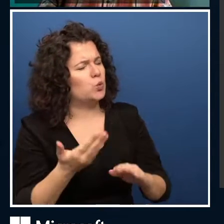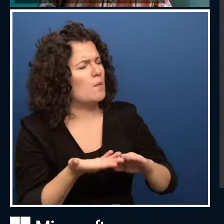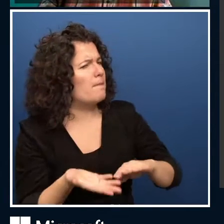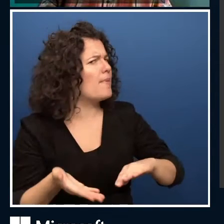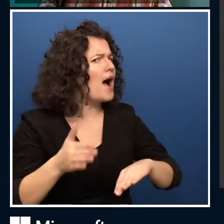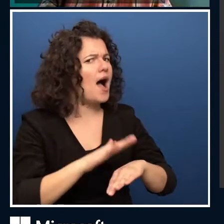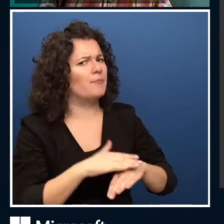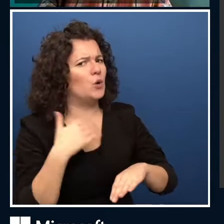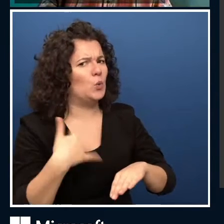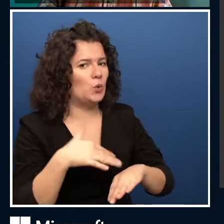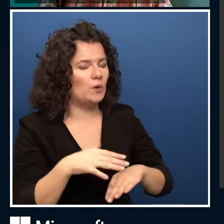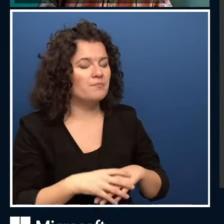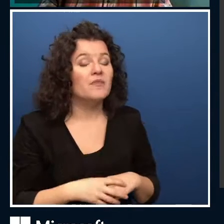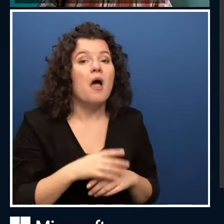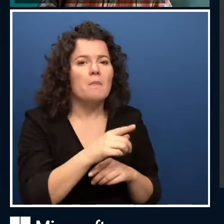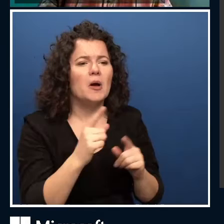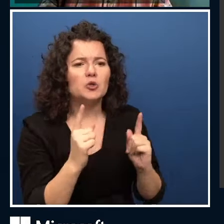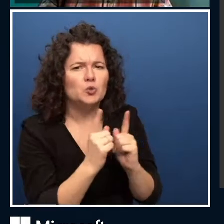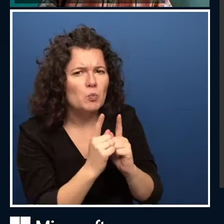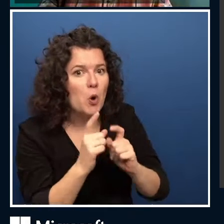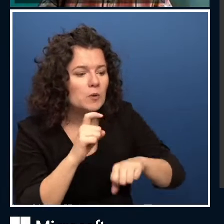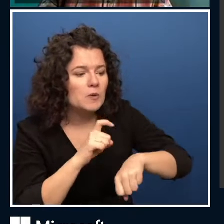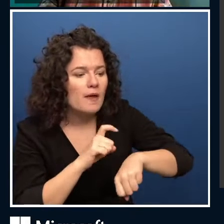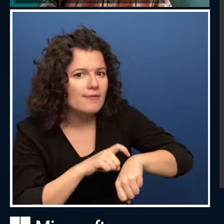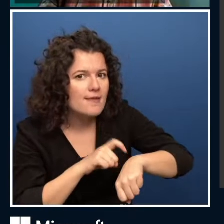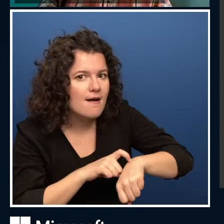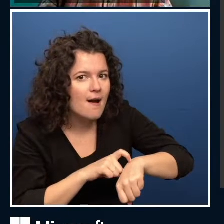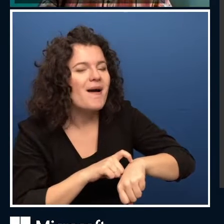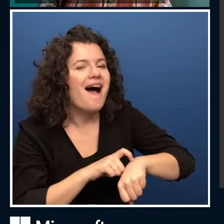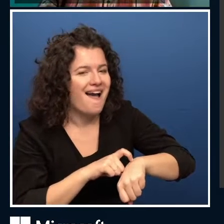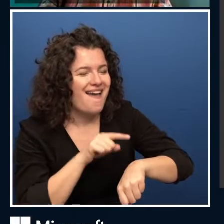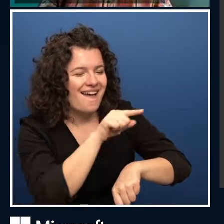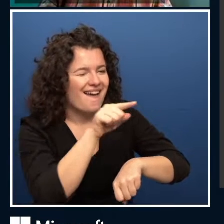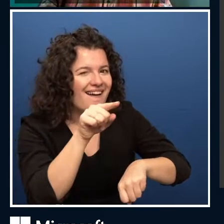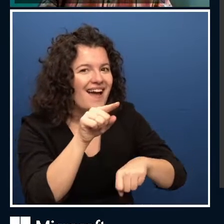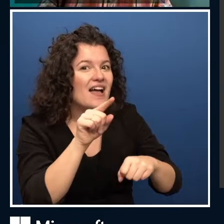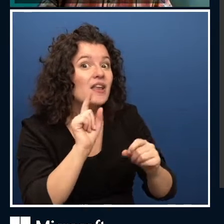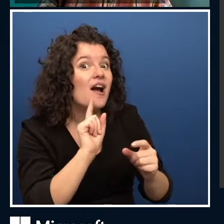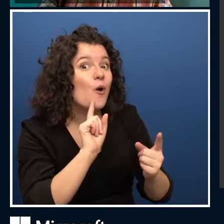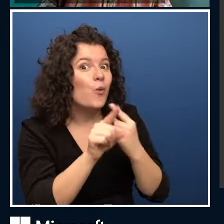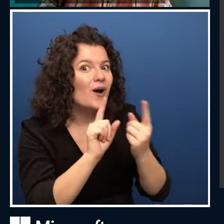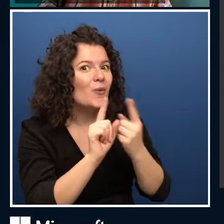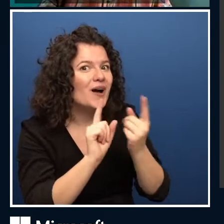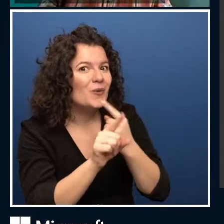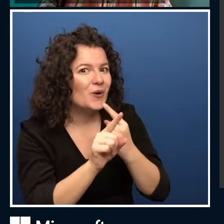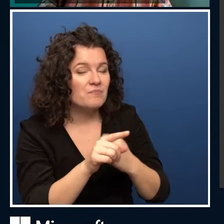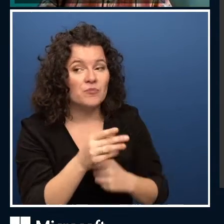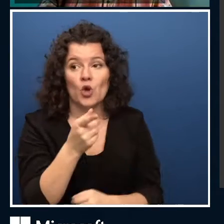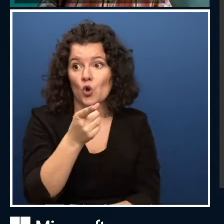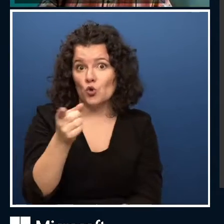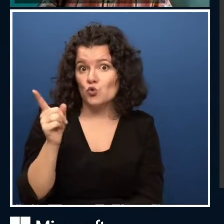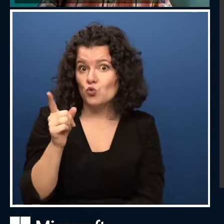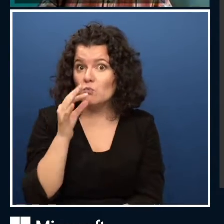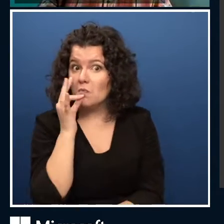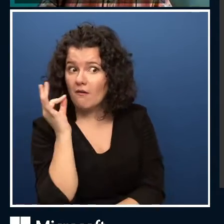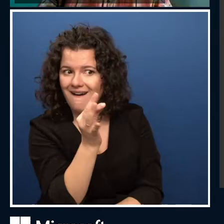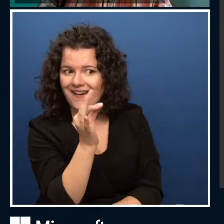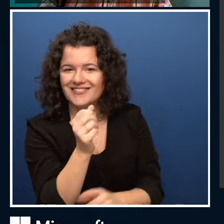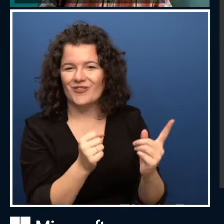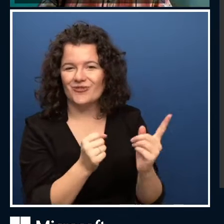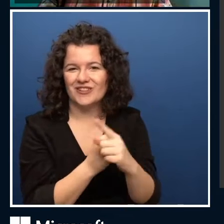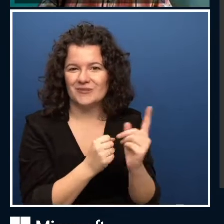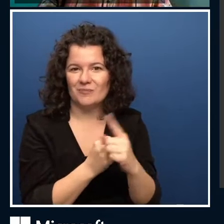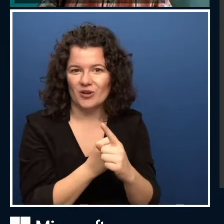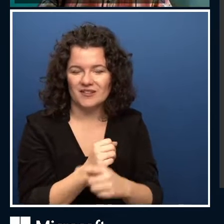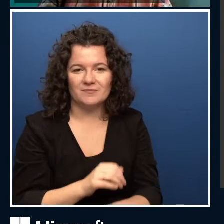answered. So pop them in the chat, we can get them answered. And even if we can't get them answered on the live stream, because we have so much content to cover, we will